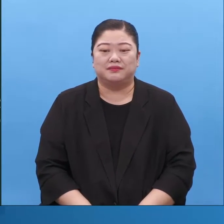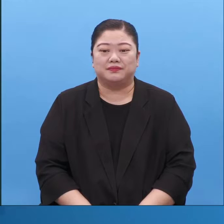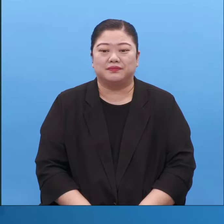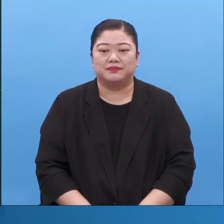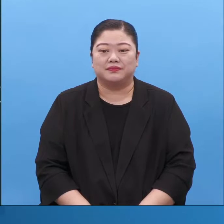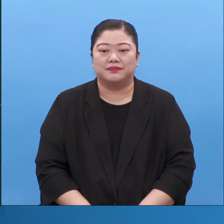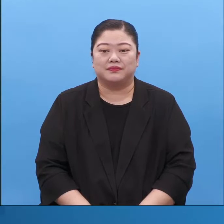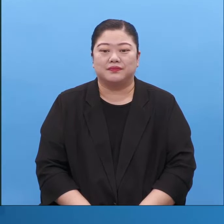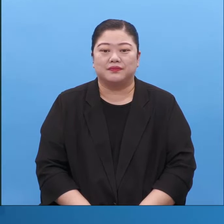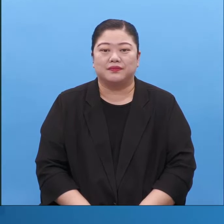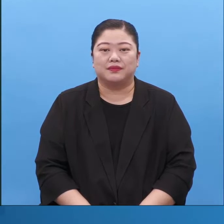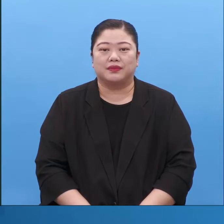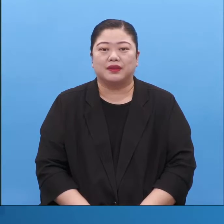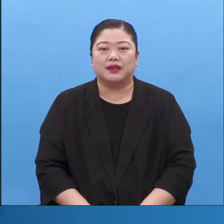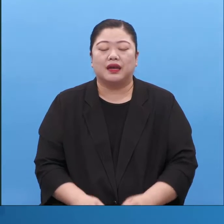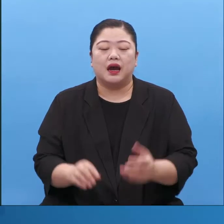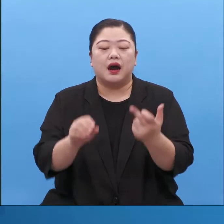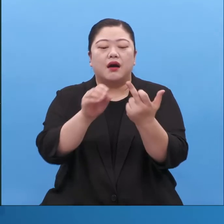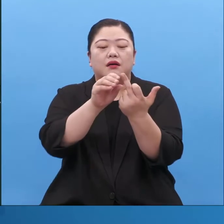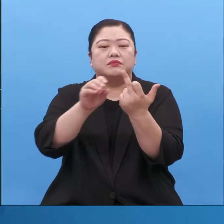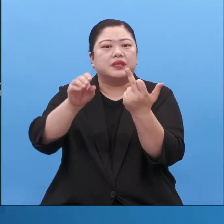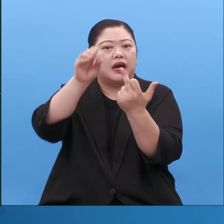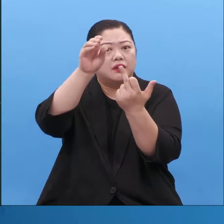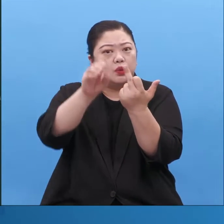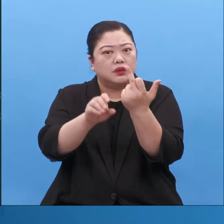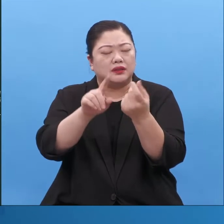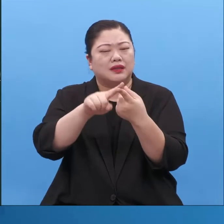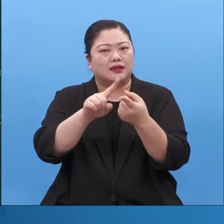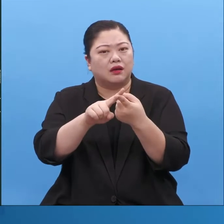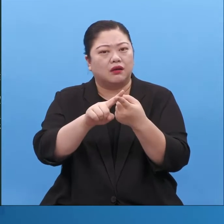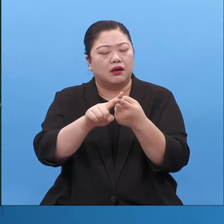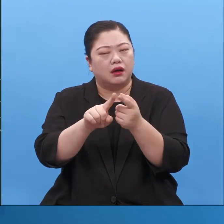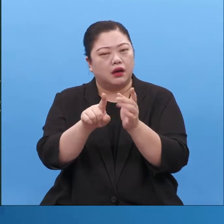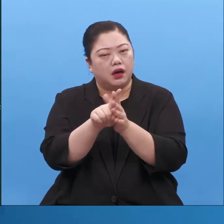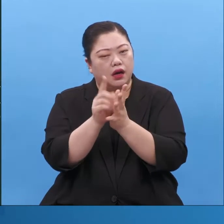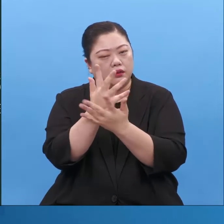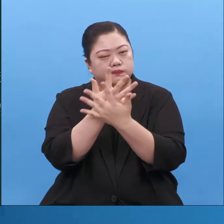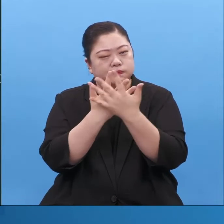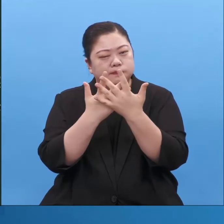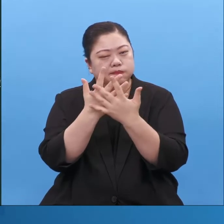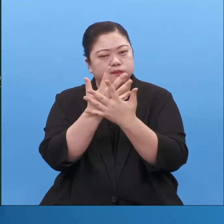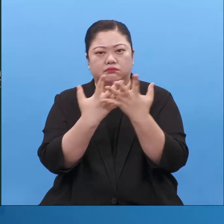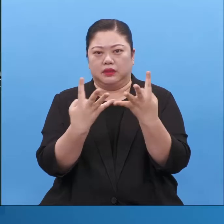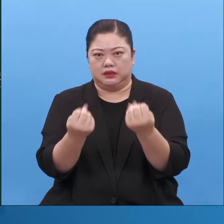But most of our members have overstepped this and they are inside of the world's promise.